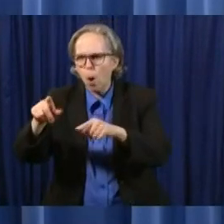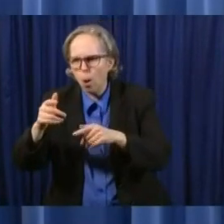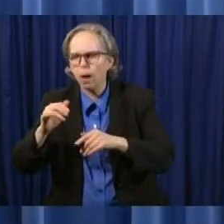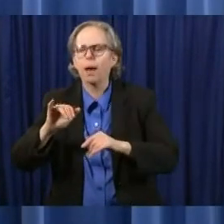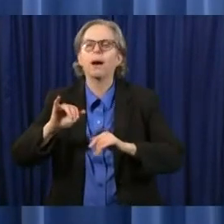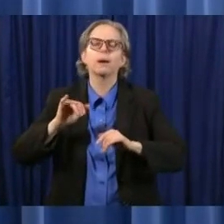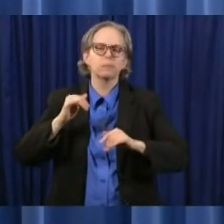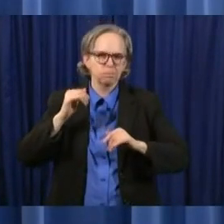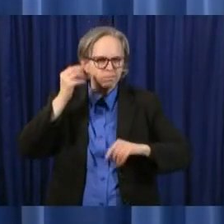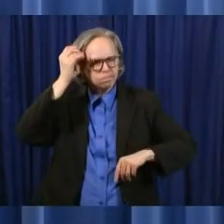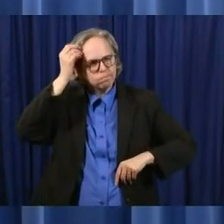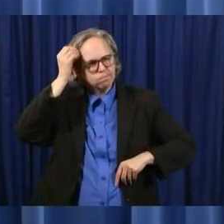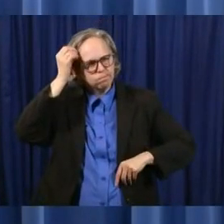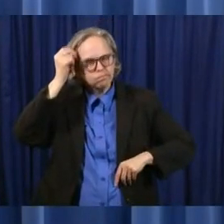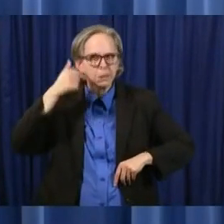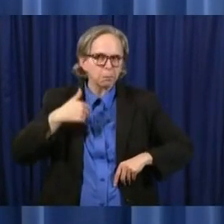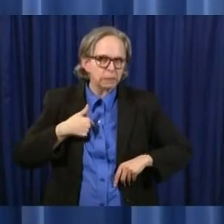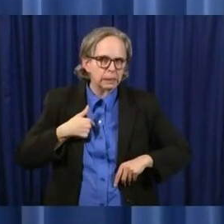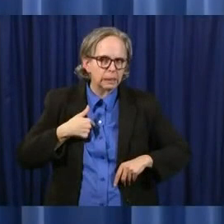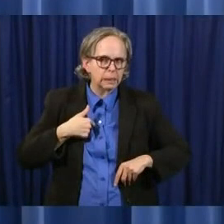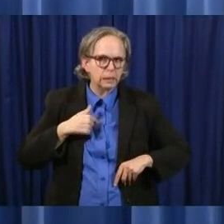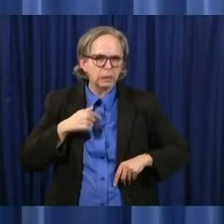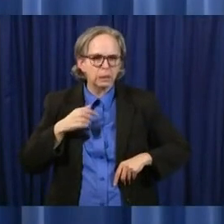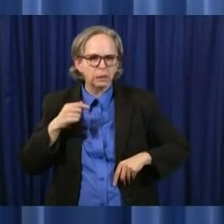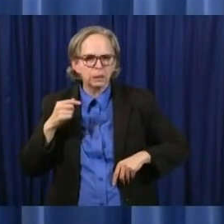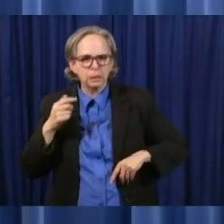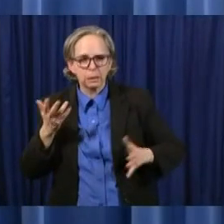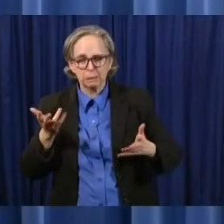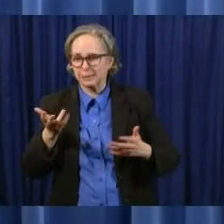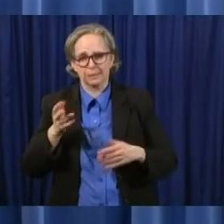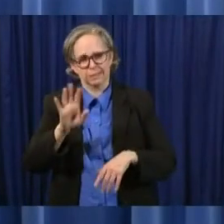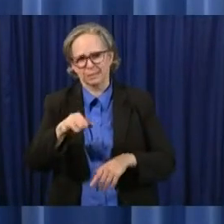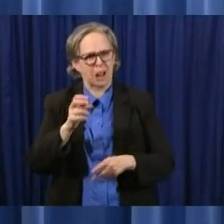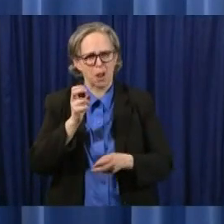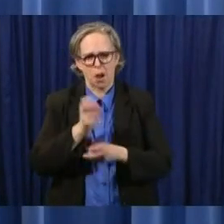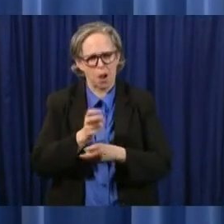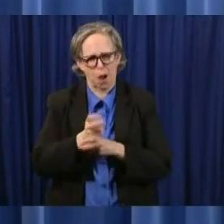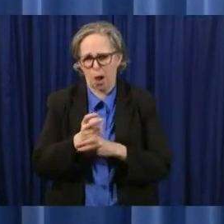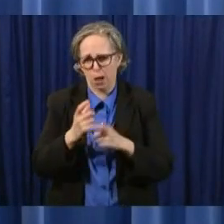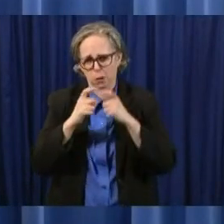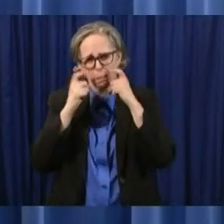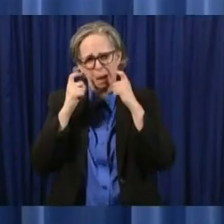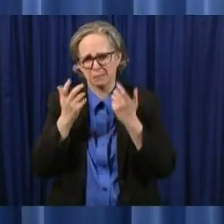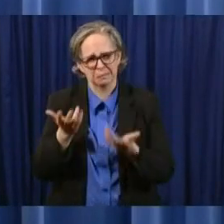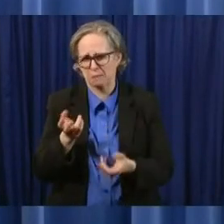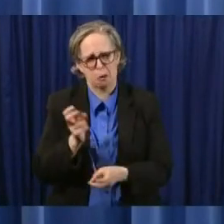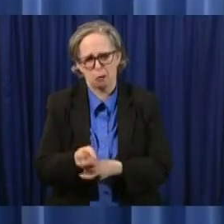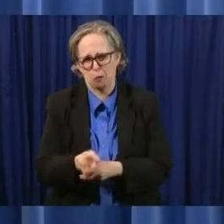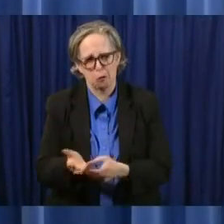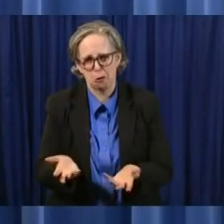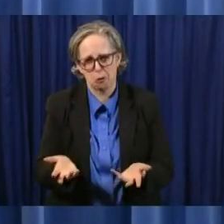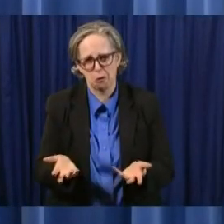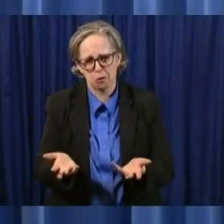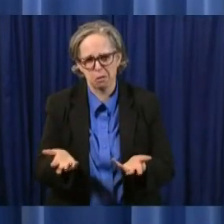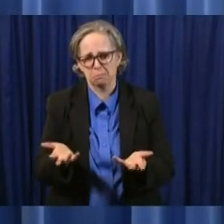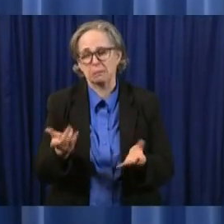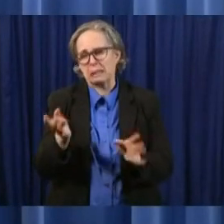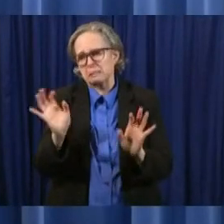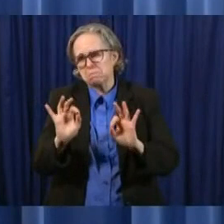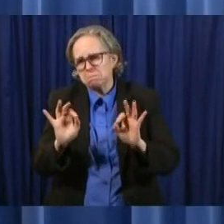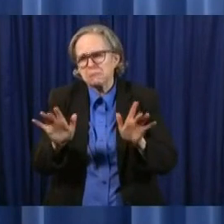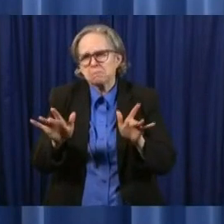not a great inconvenience one when i get out of my car to put that facial covering on